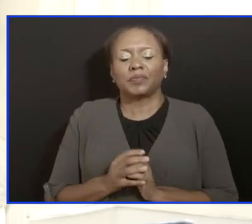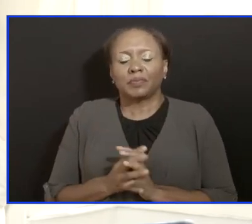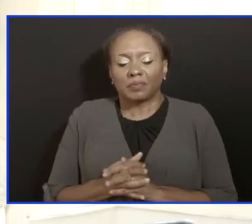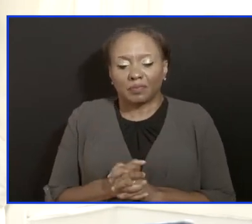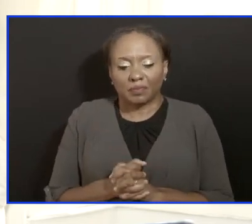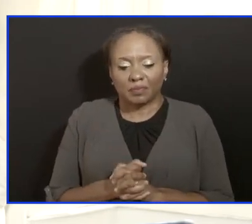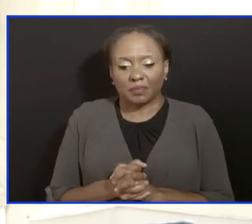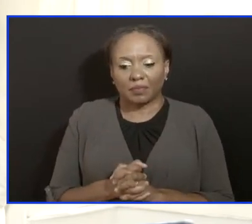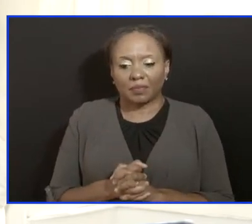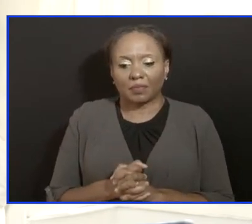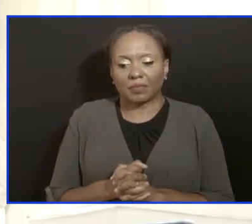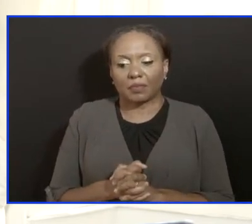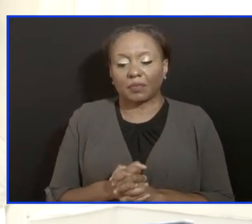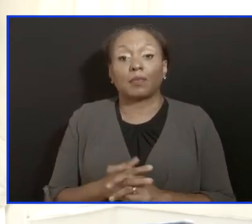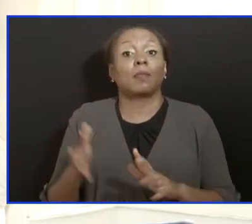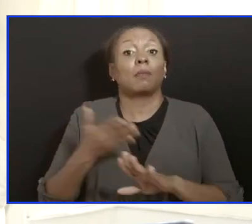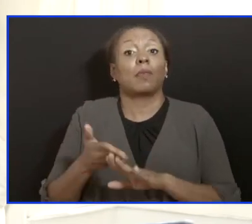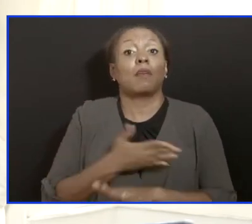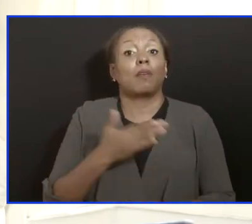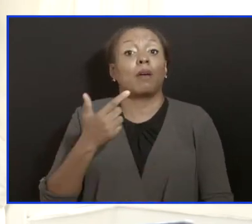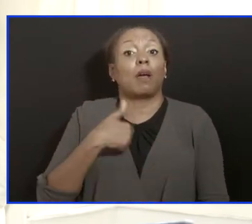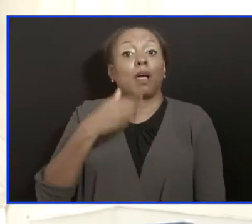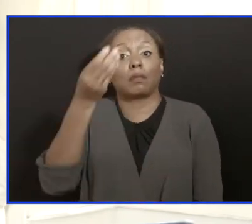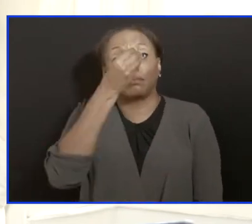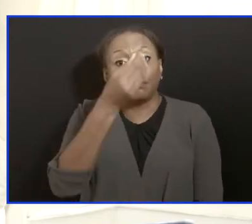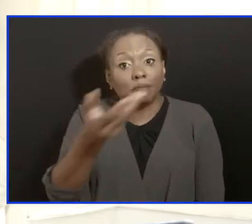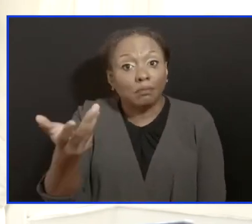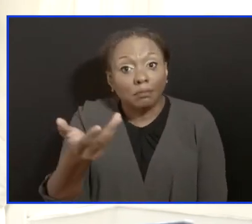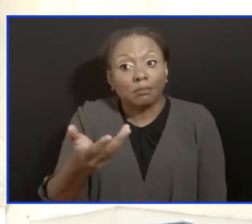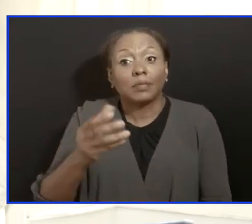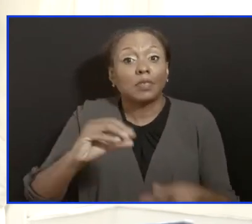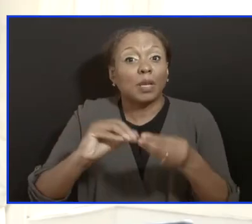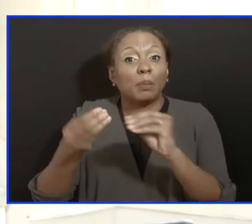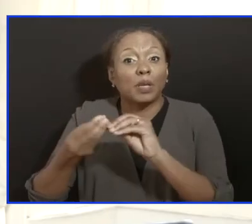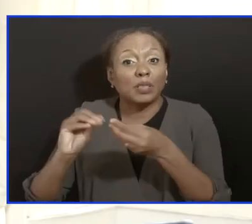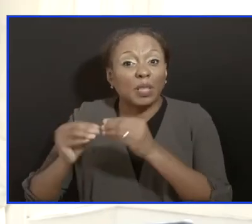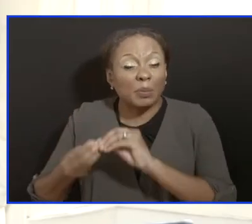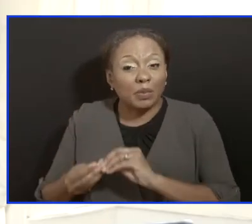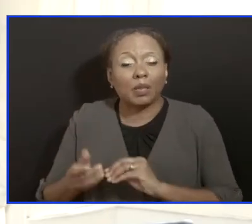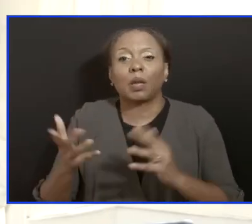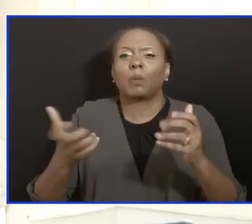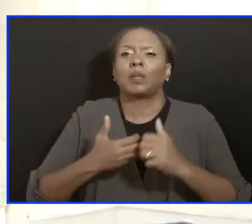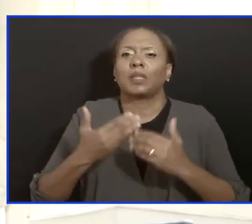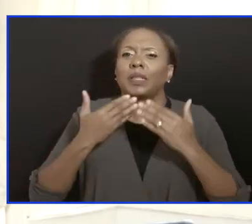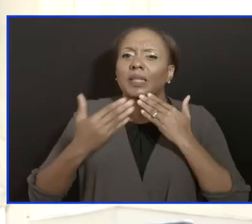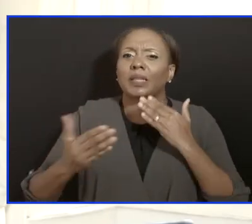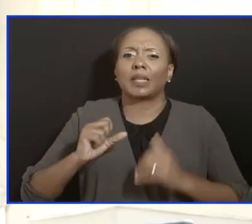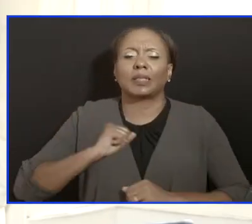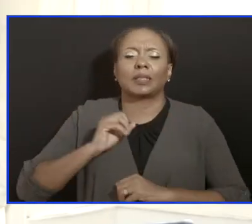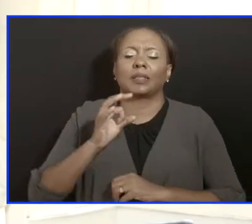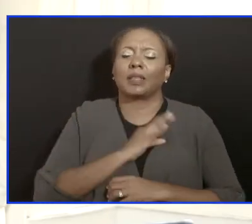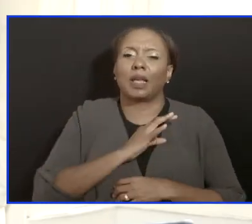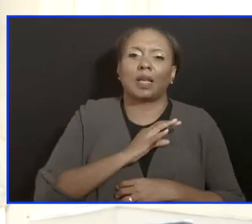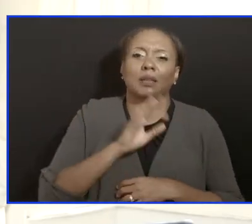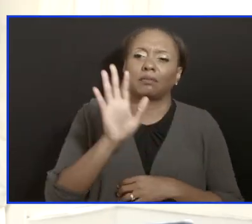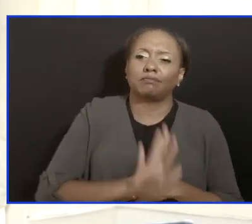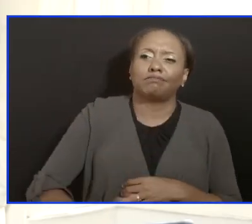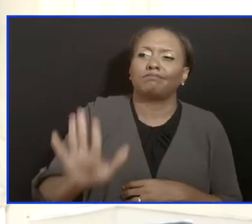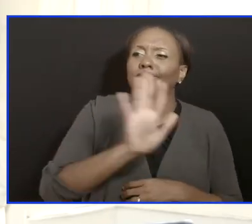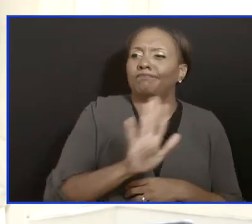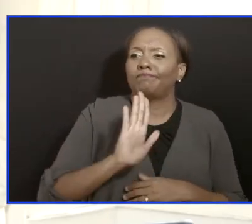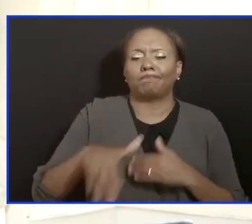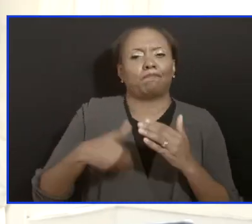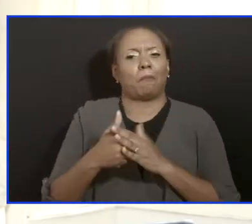before again, I give any figures or numbers to especially thank the staff today across all the isolation facilities,